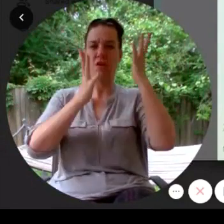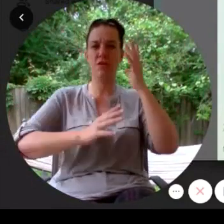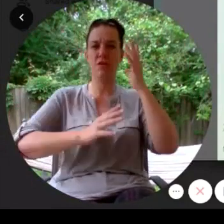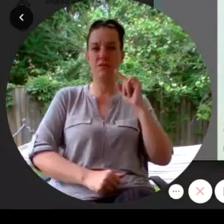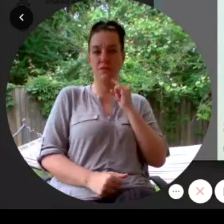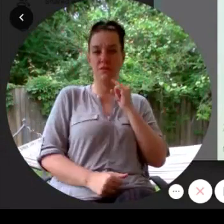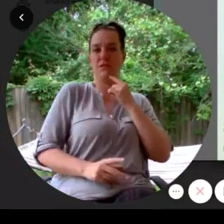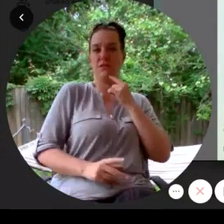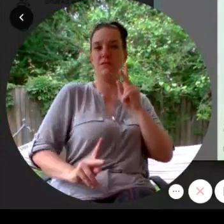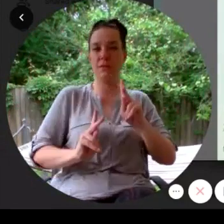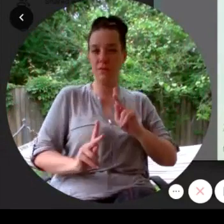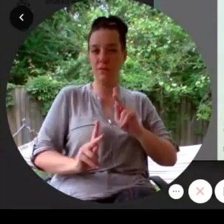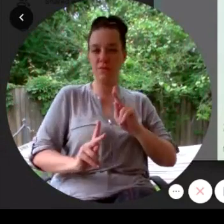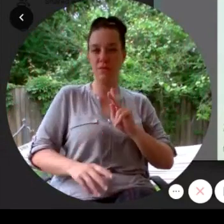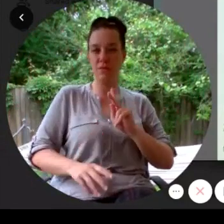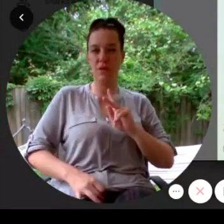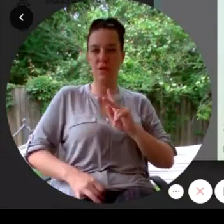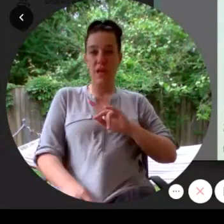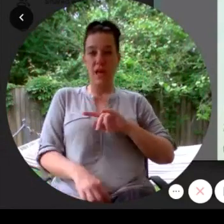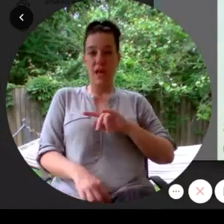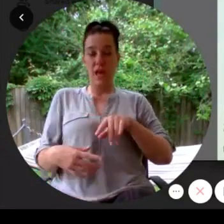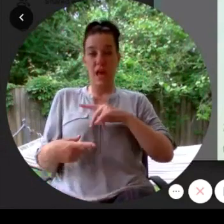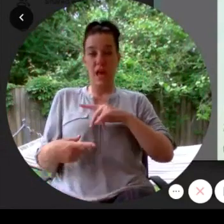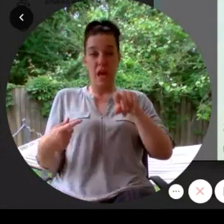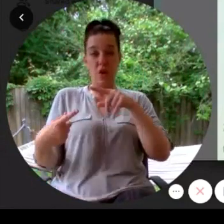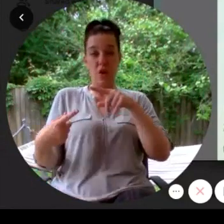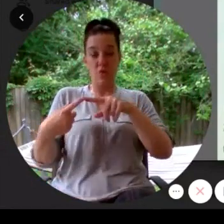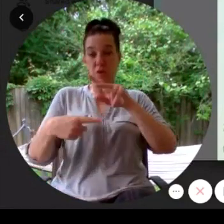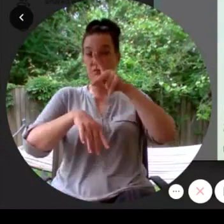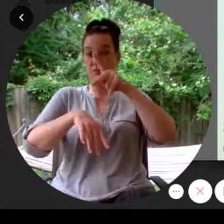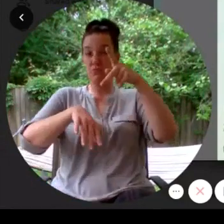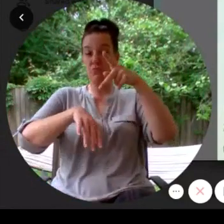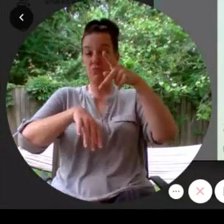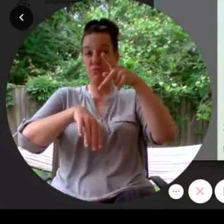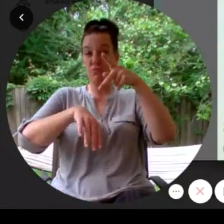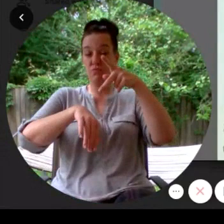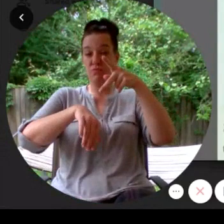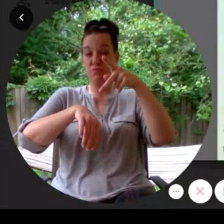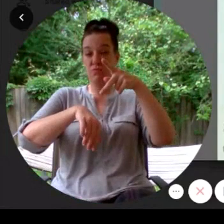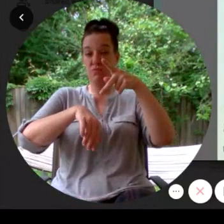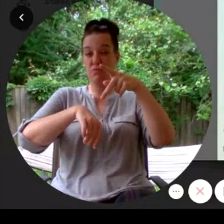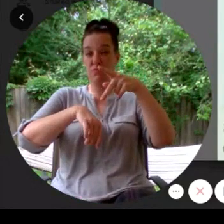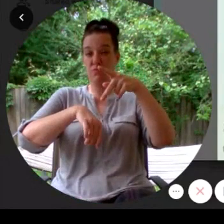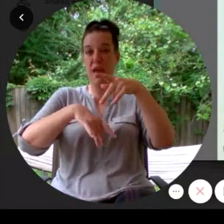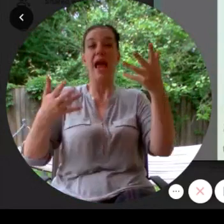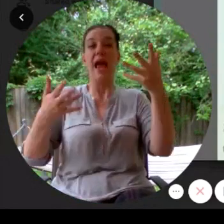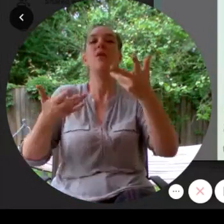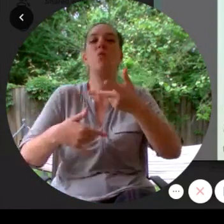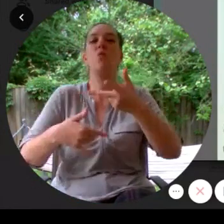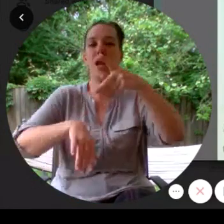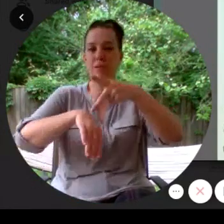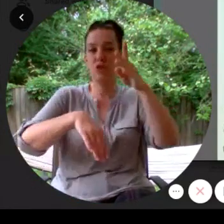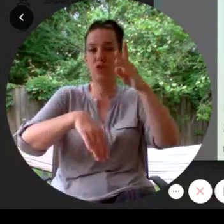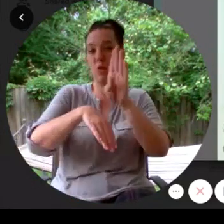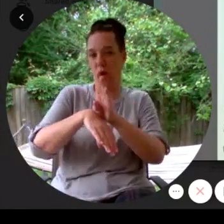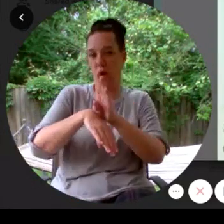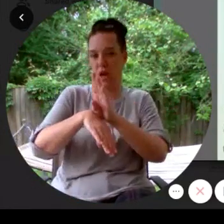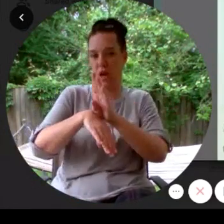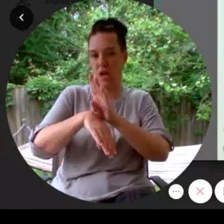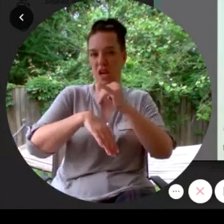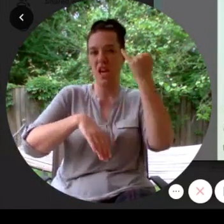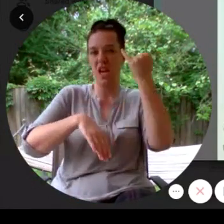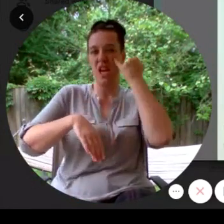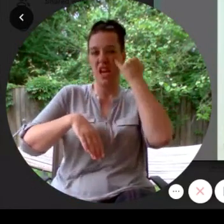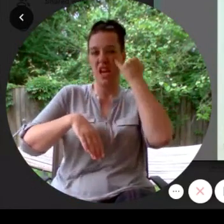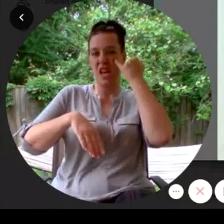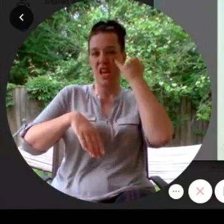and what's principal barkin if not a dower balloon in a stuffed